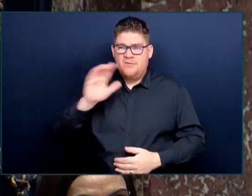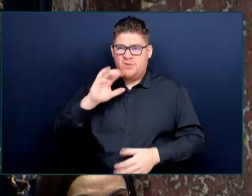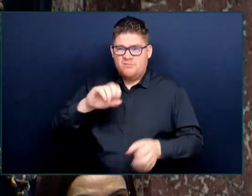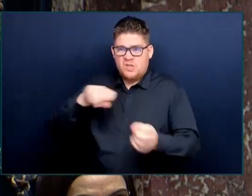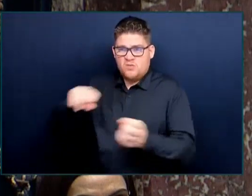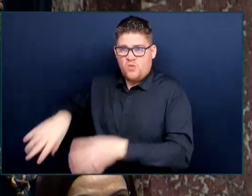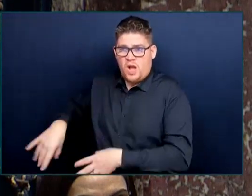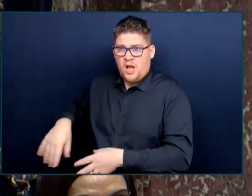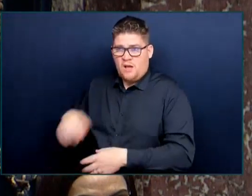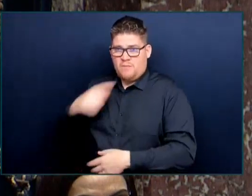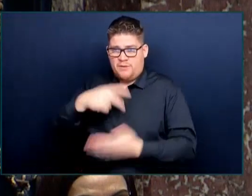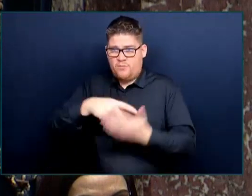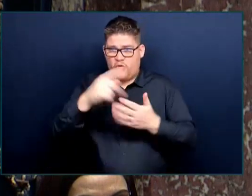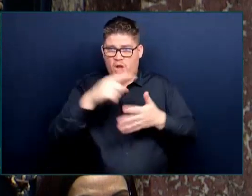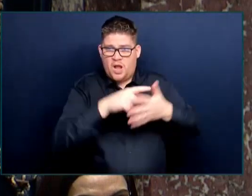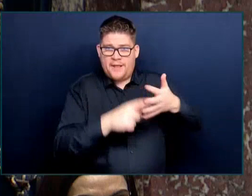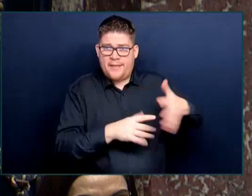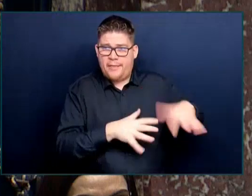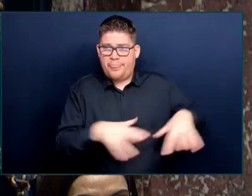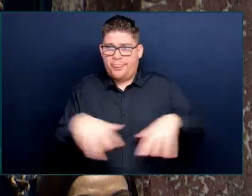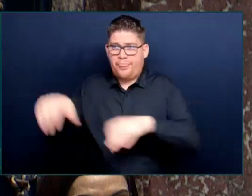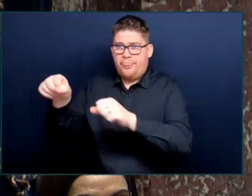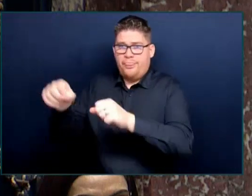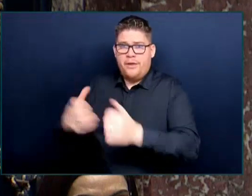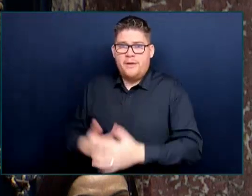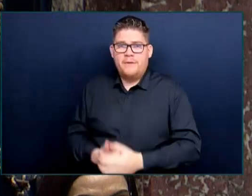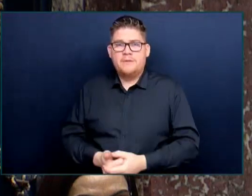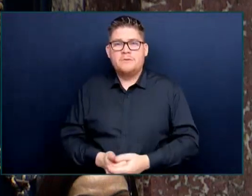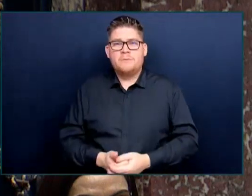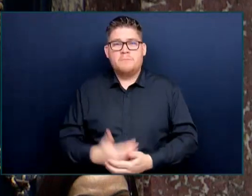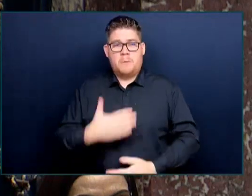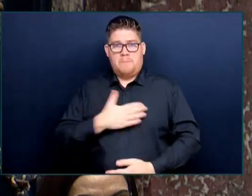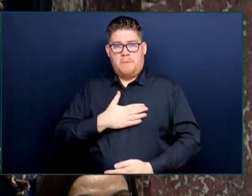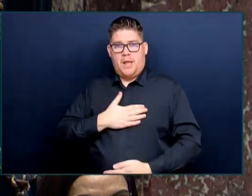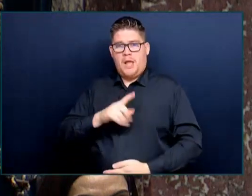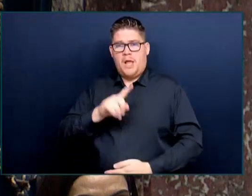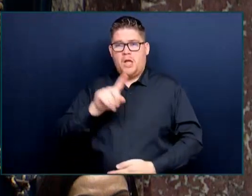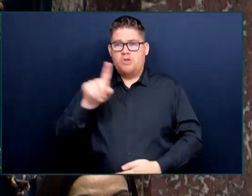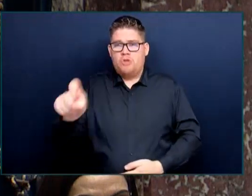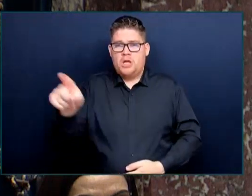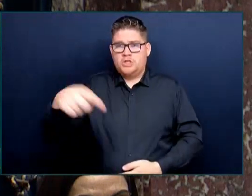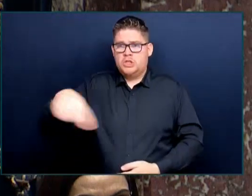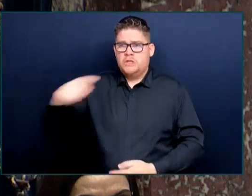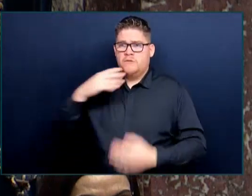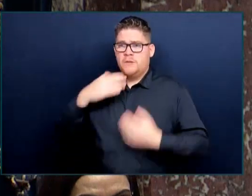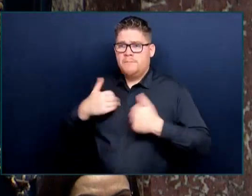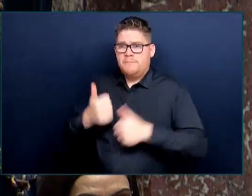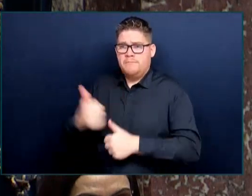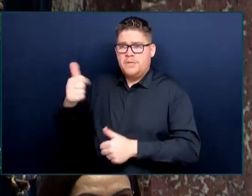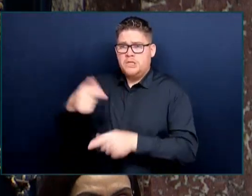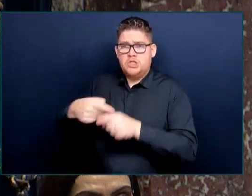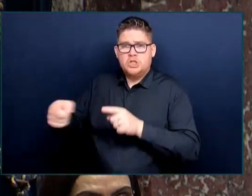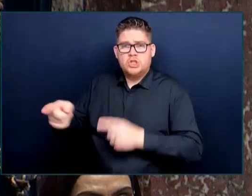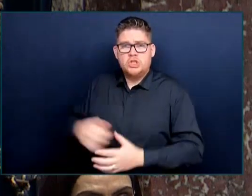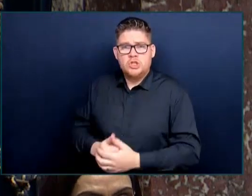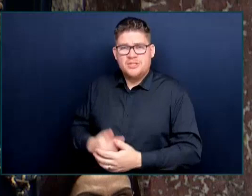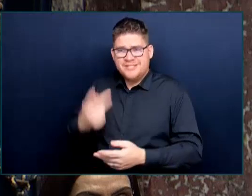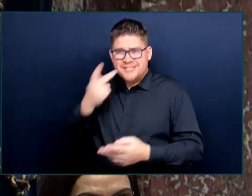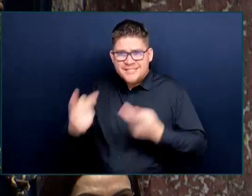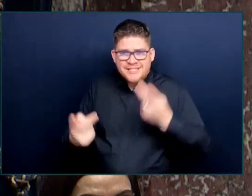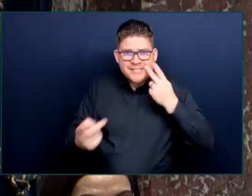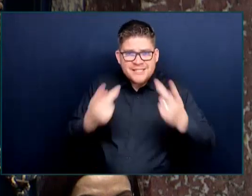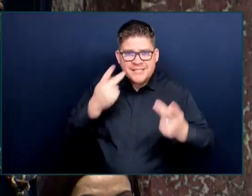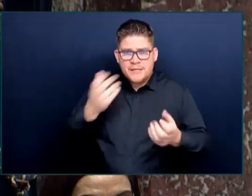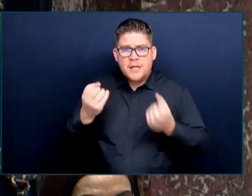of Energy, with all of the speculation about these other LNG projects, does she still